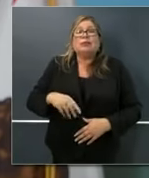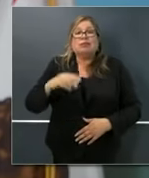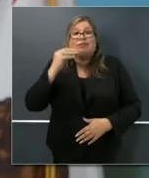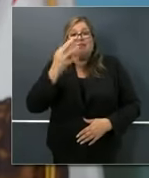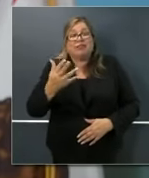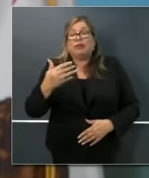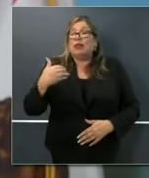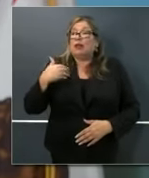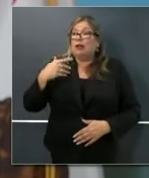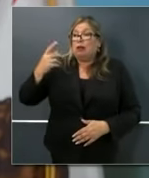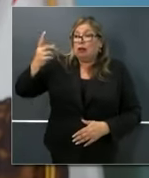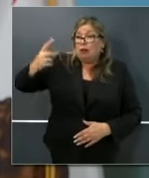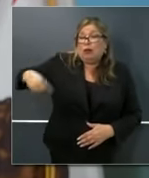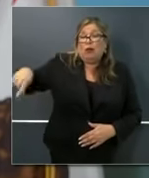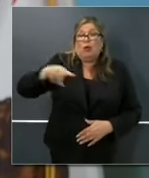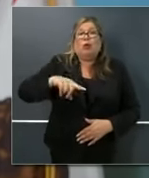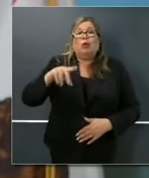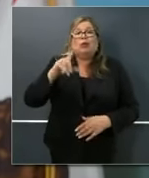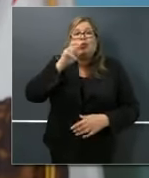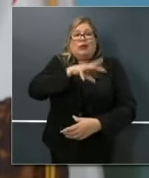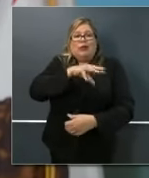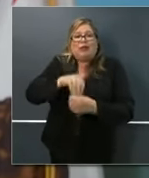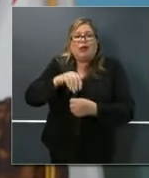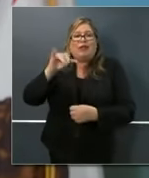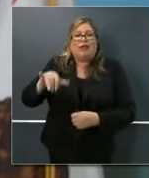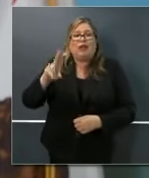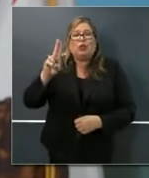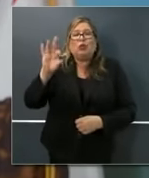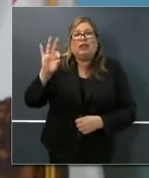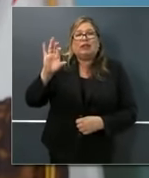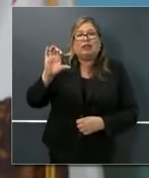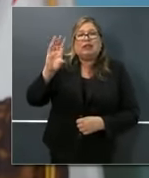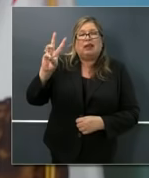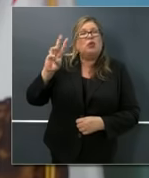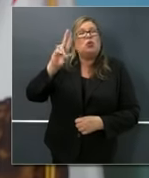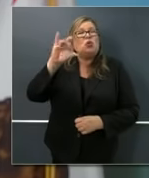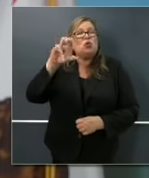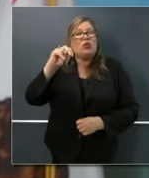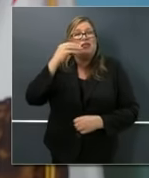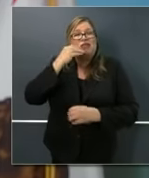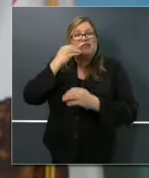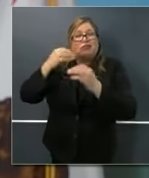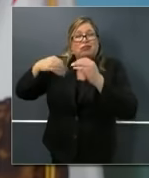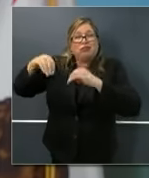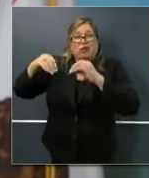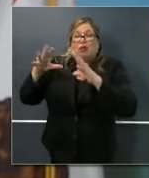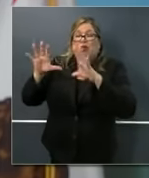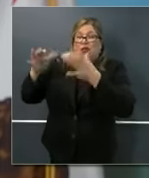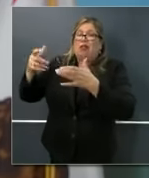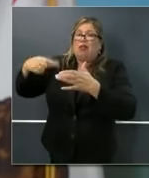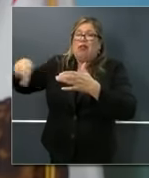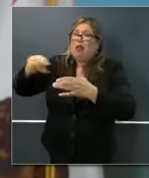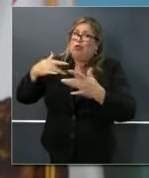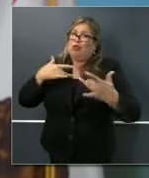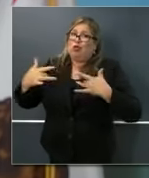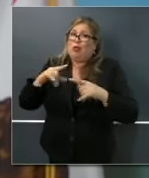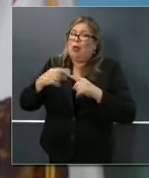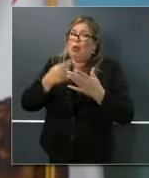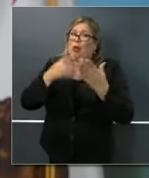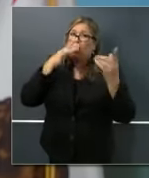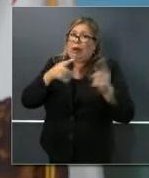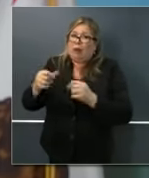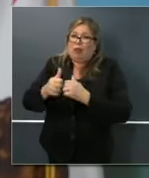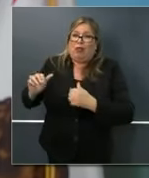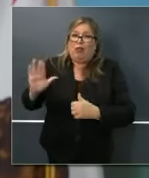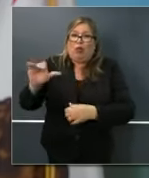greatly by what happens in other states with their members. And that was just an expression of anxiety. By the way, it would